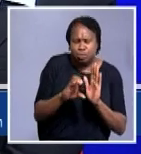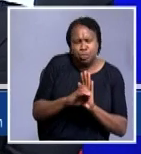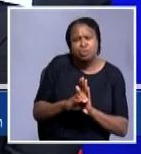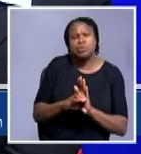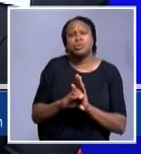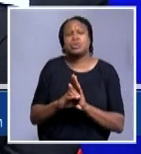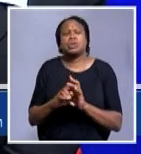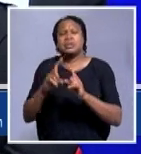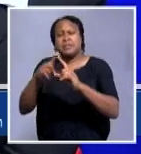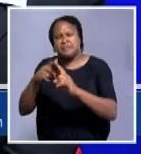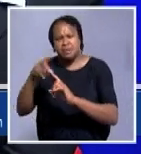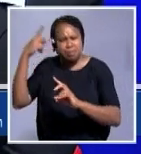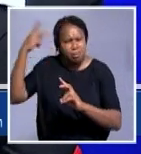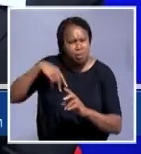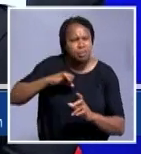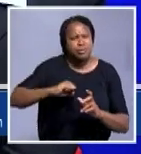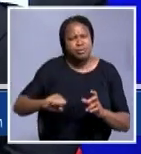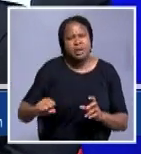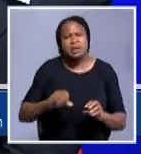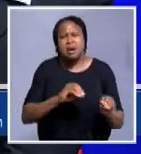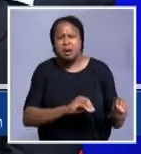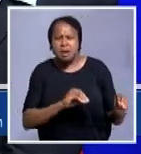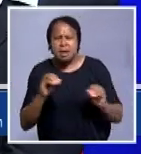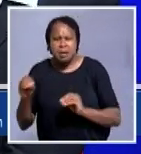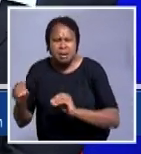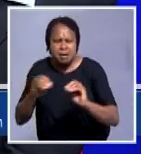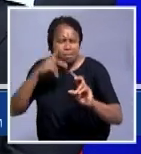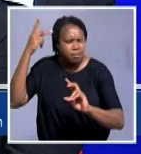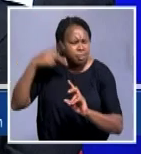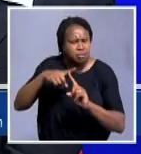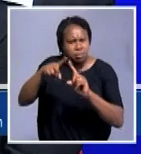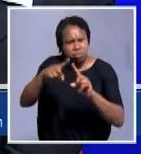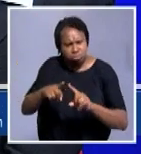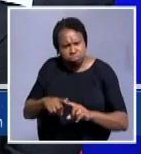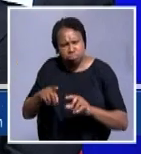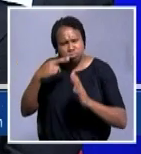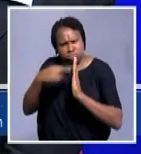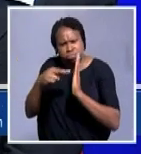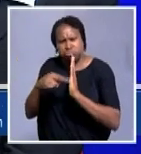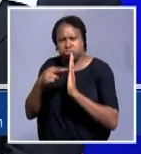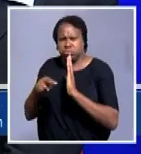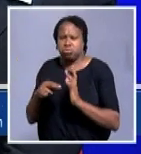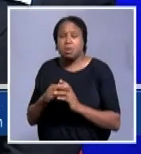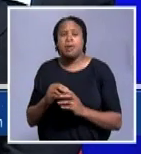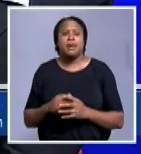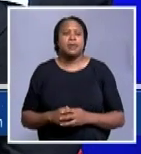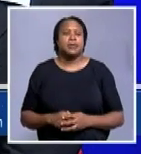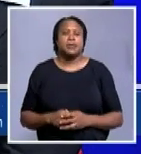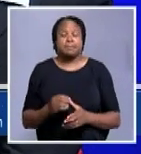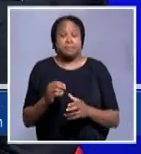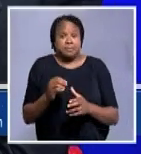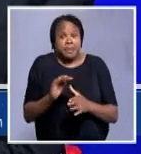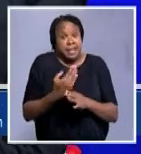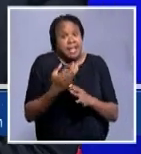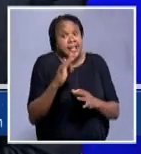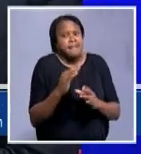it's the various policies, land policy, resettlement policy. So because of the implications that it has, because once this discussion has taken